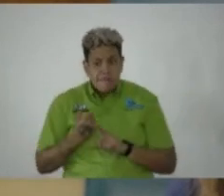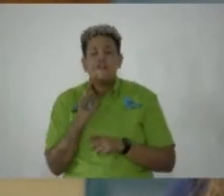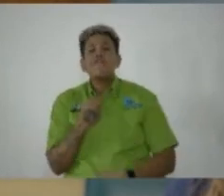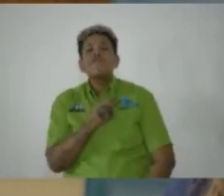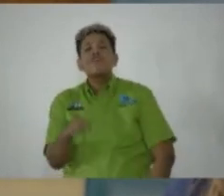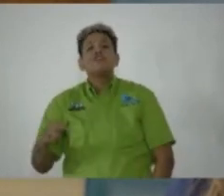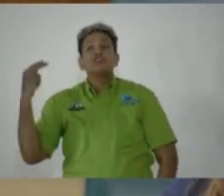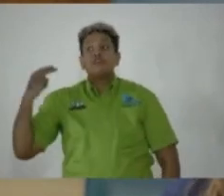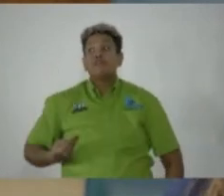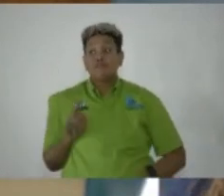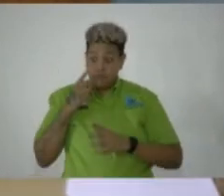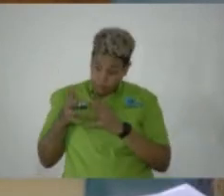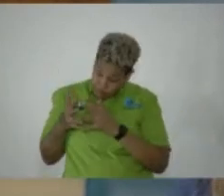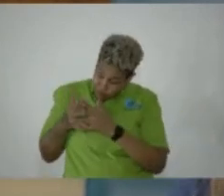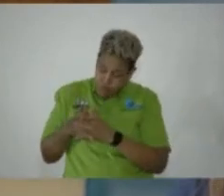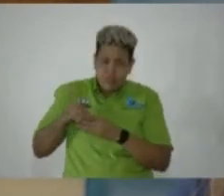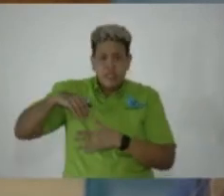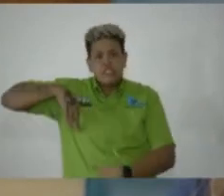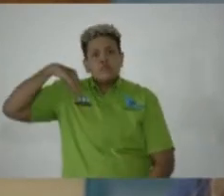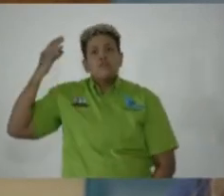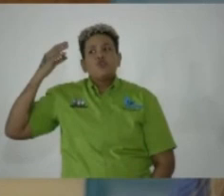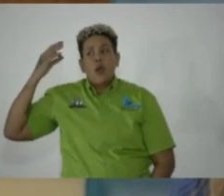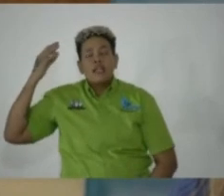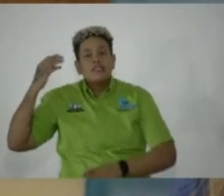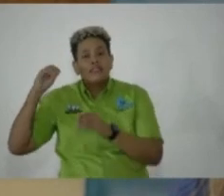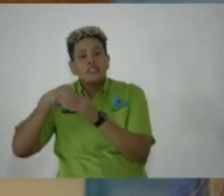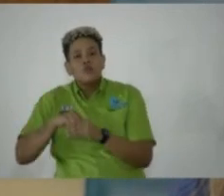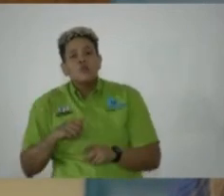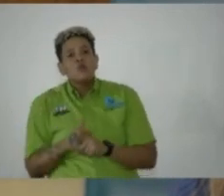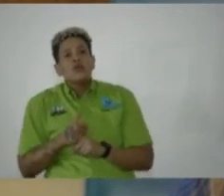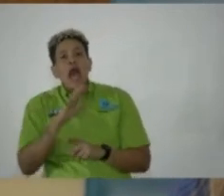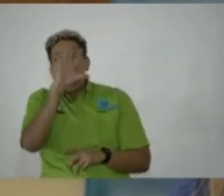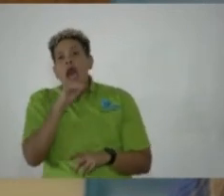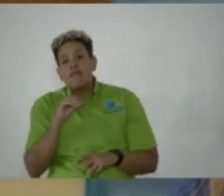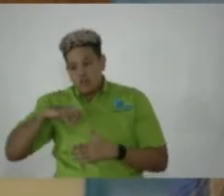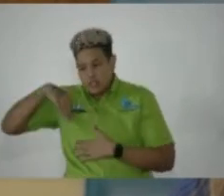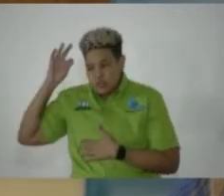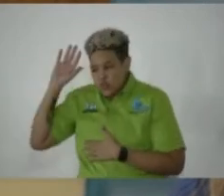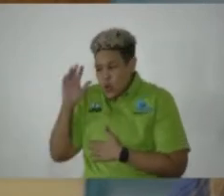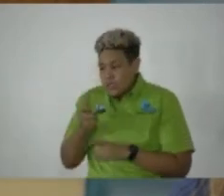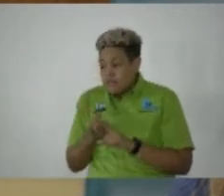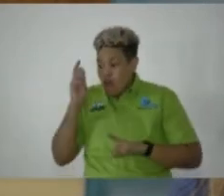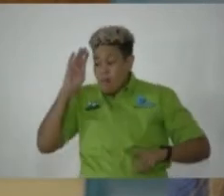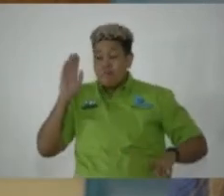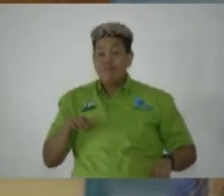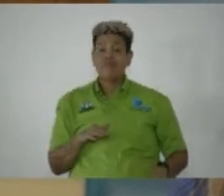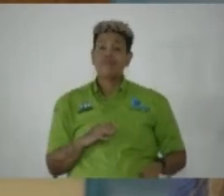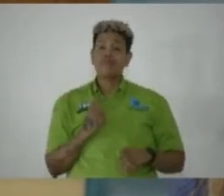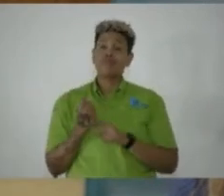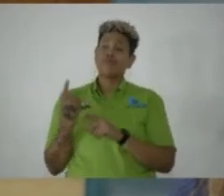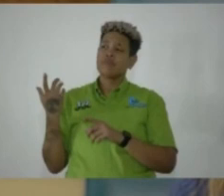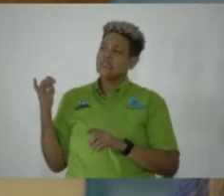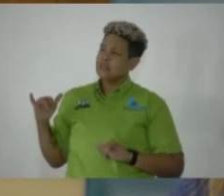heritage rooted in spirituality, including African spirituality, from Orthodox, to